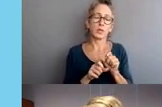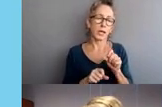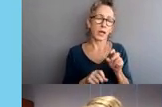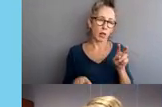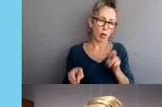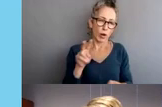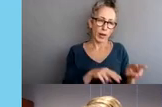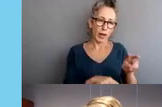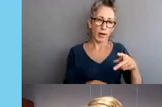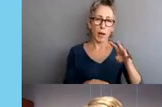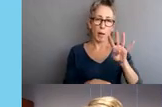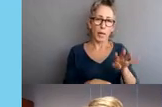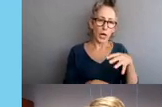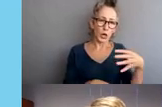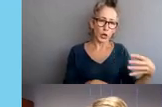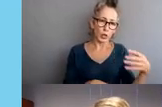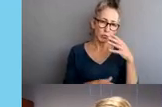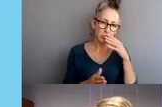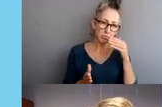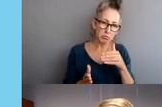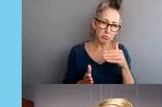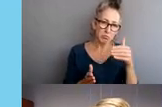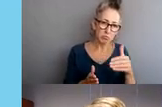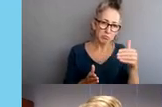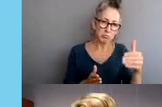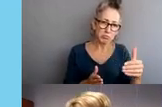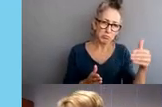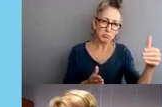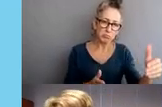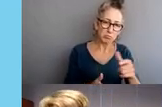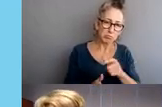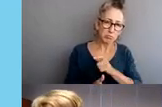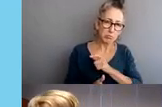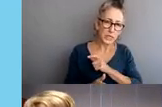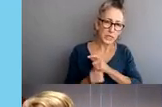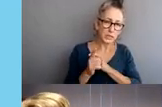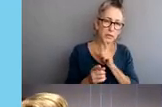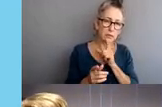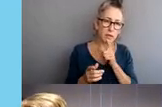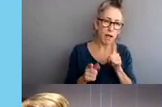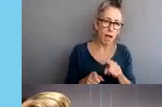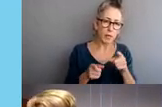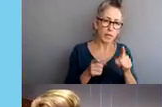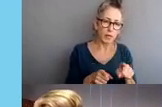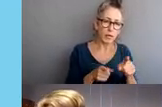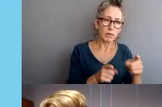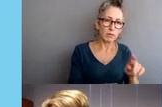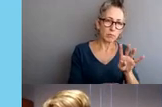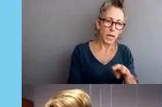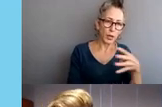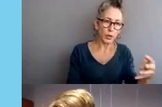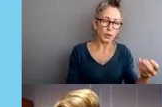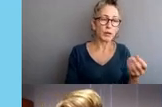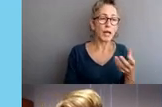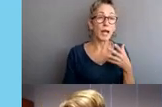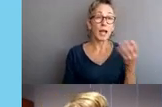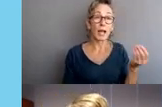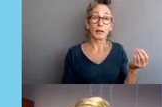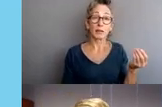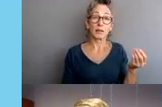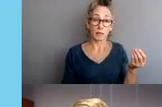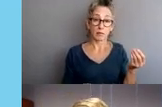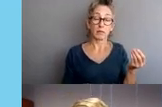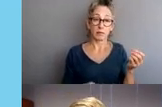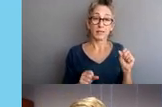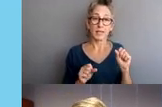that they detect at the Chicago Police Department, and they also investigate the unlawful denial or access to counsel by